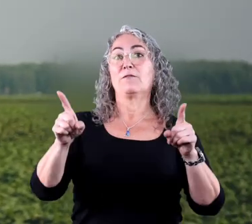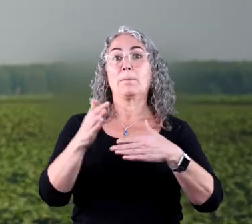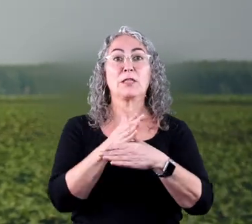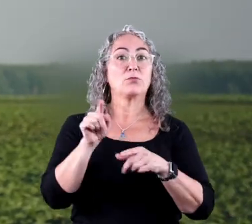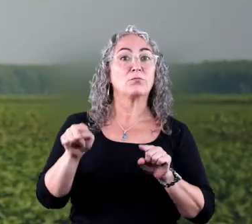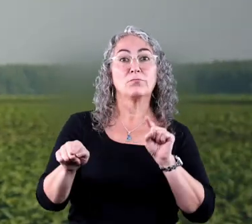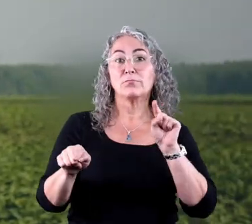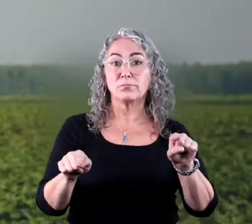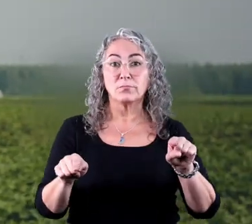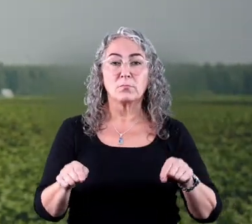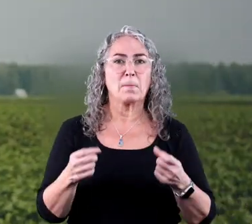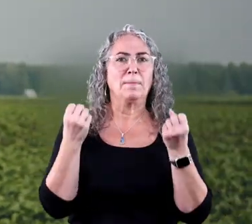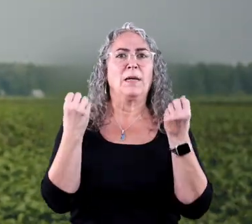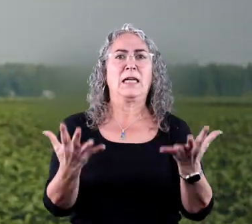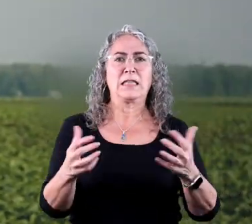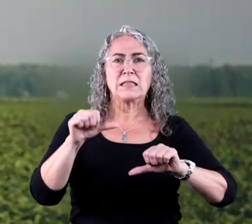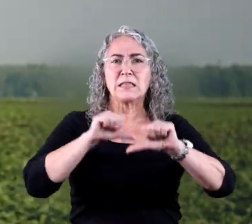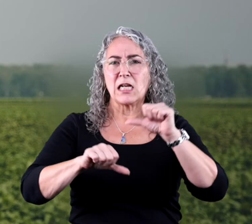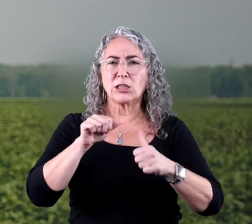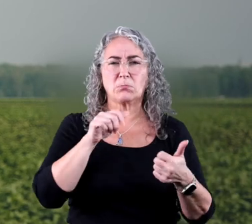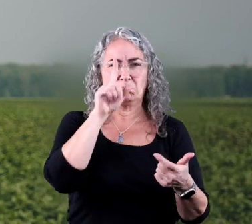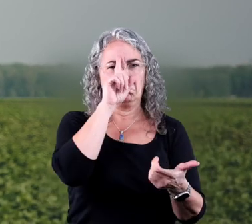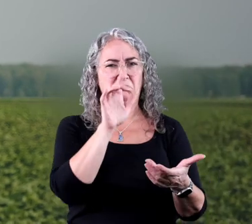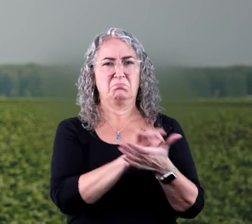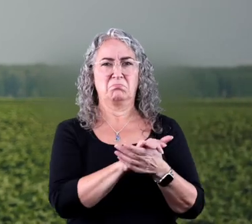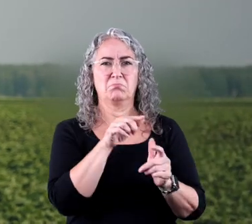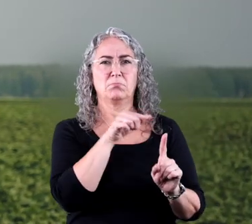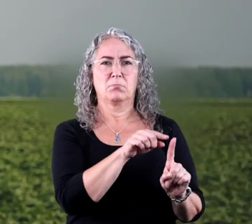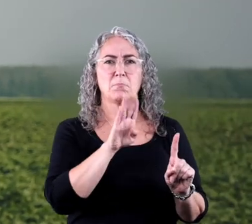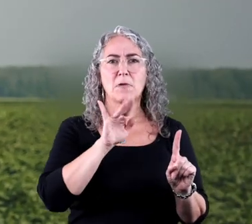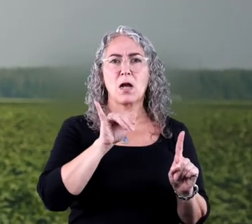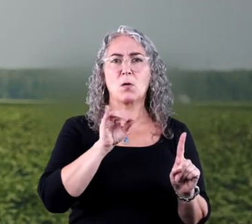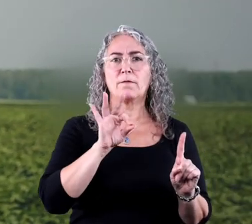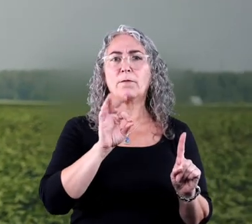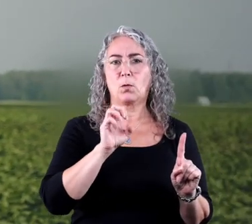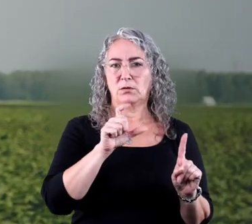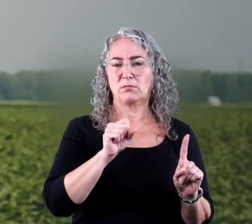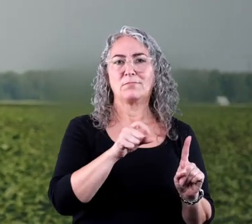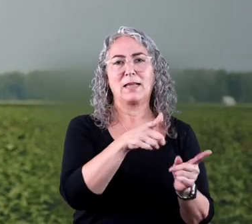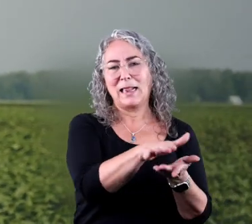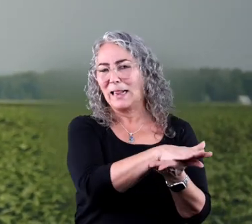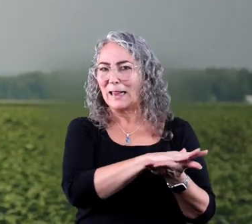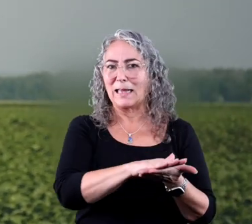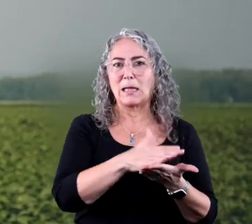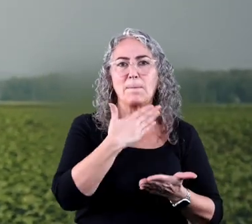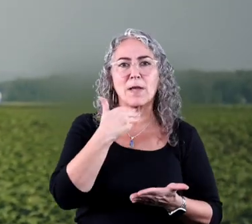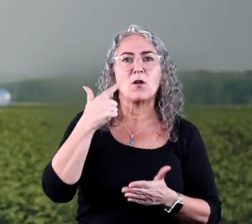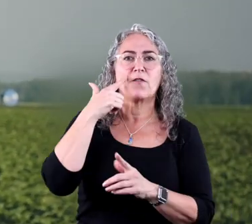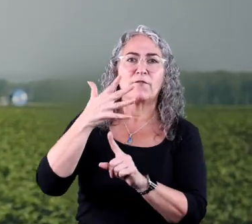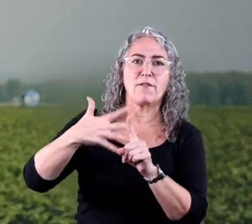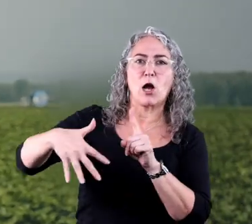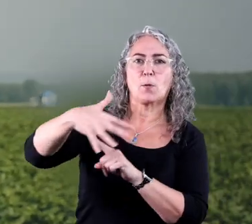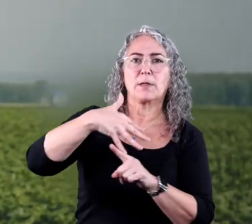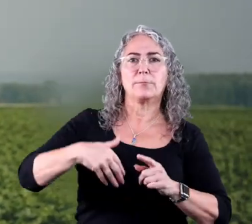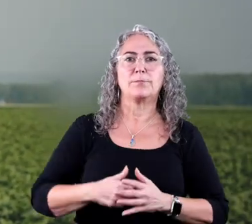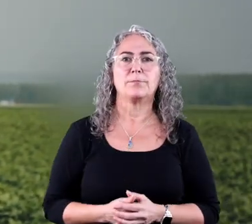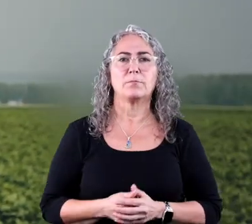biofuels and fossil fuels is that many scientists believe that biofuel is cleaner and better for the environment.